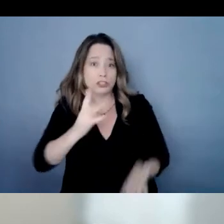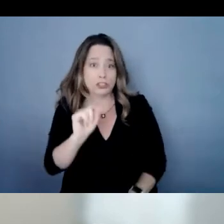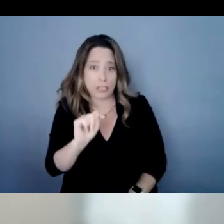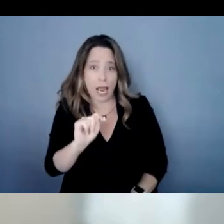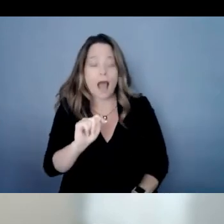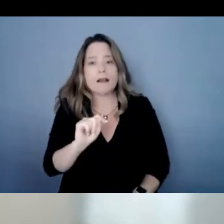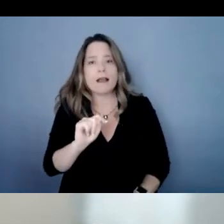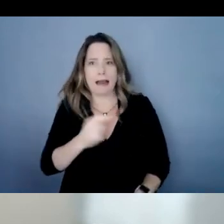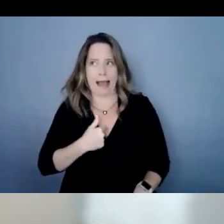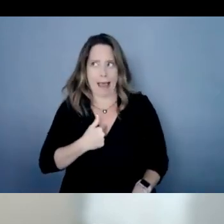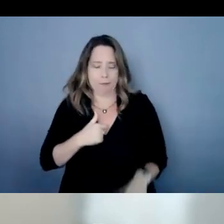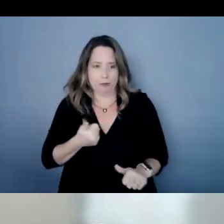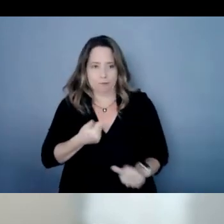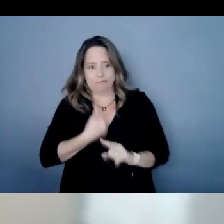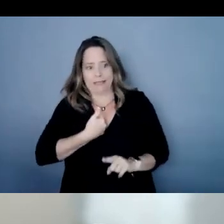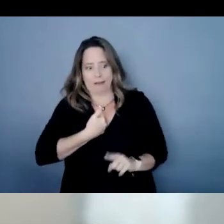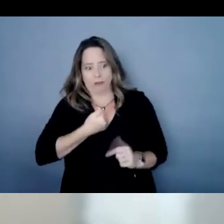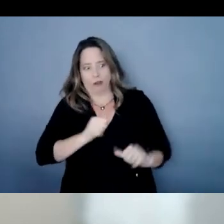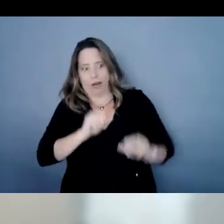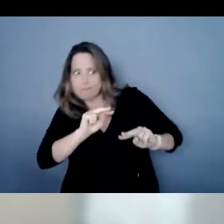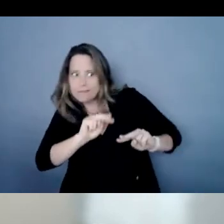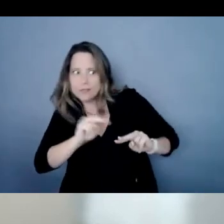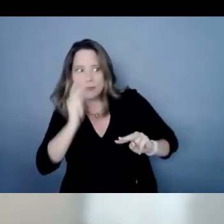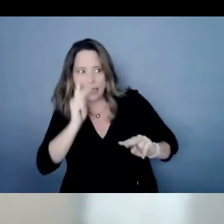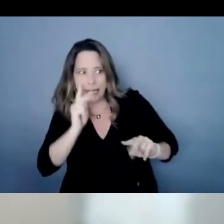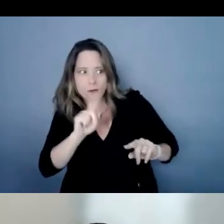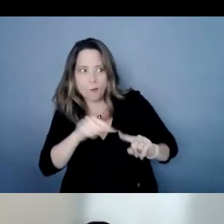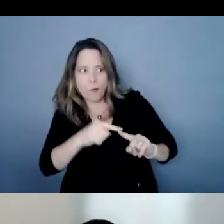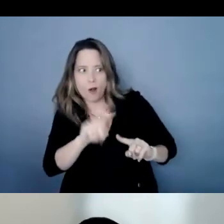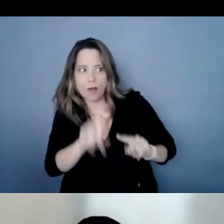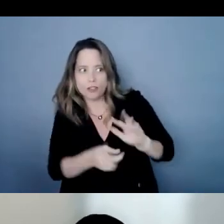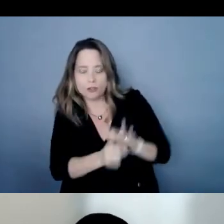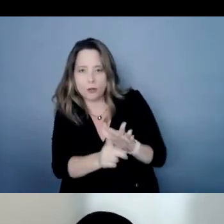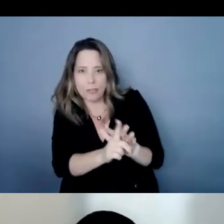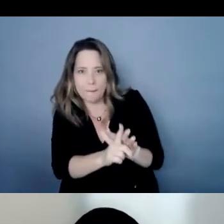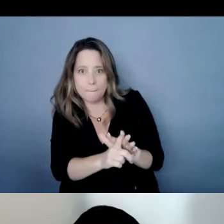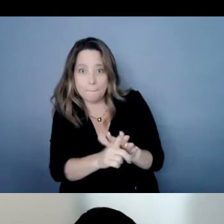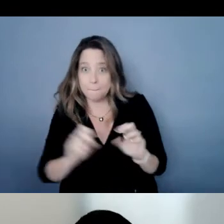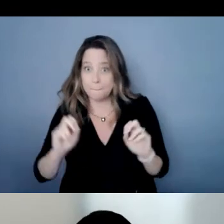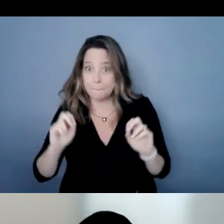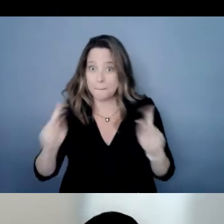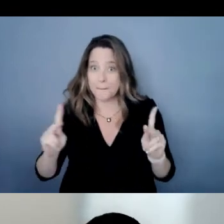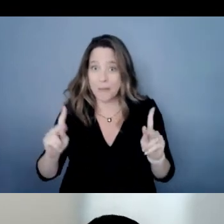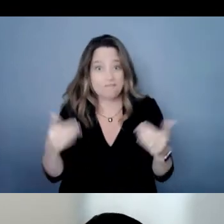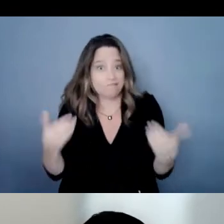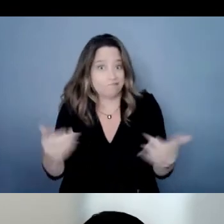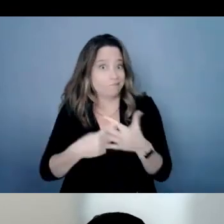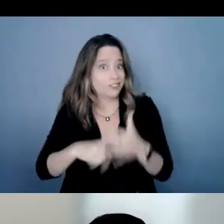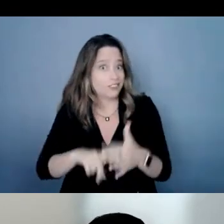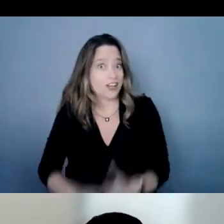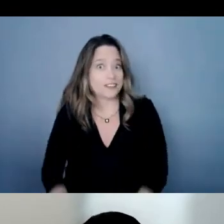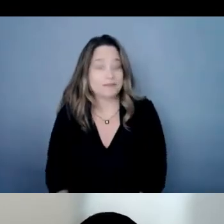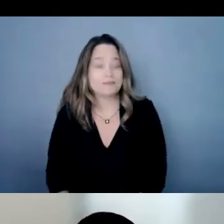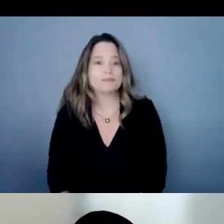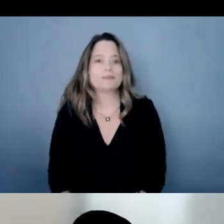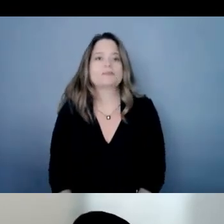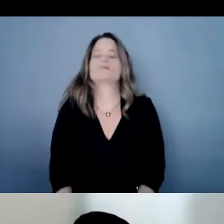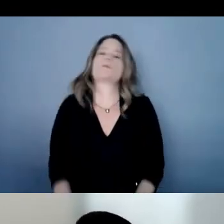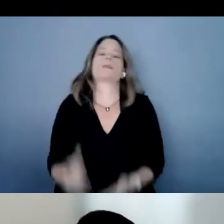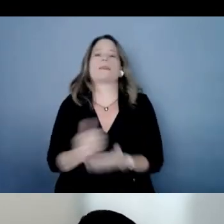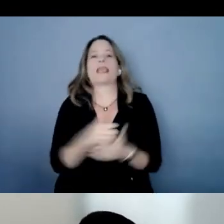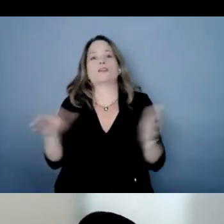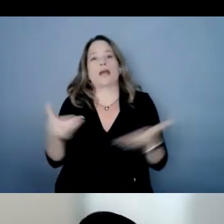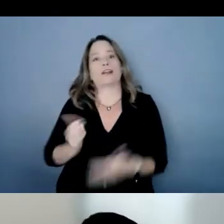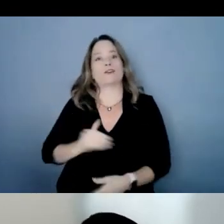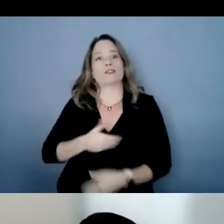monitor this okay so with that let's get started and introduce our presenters